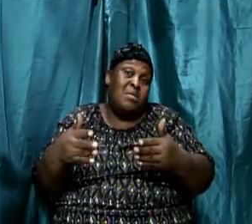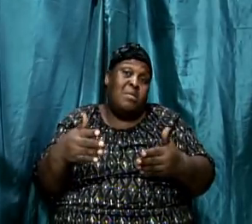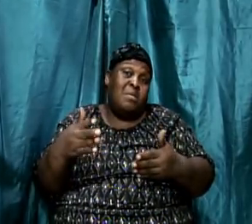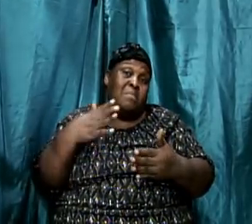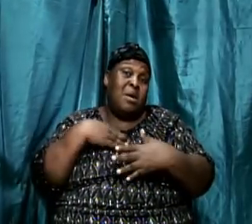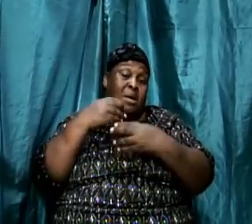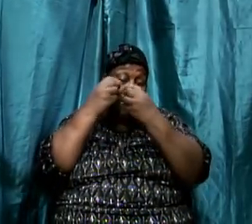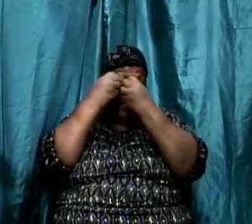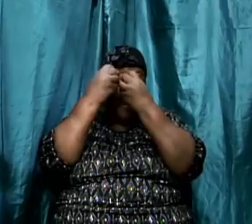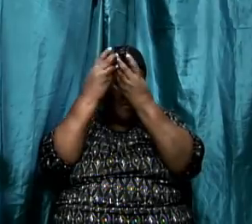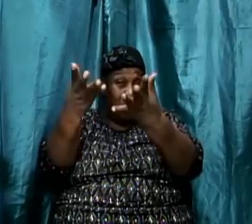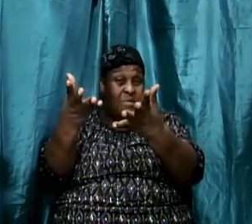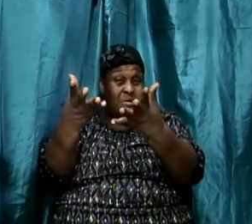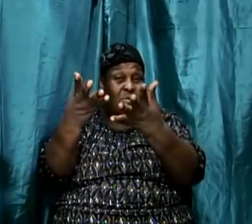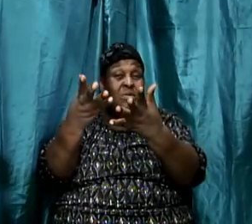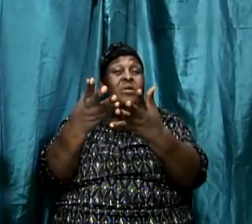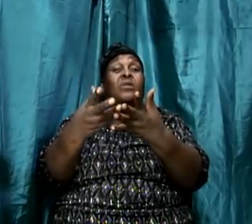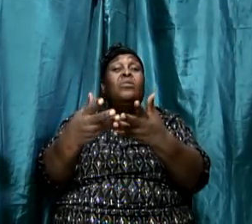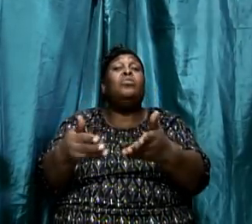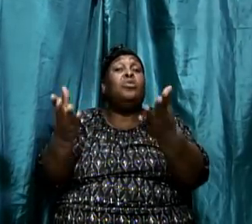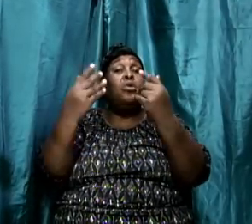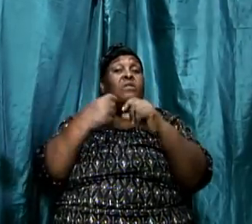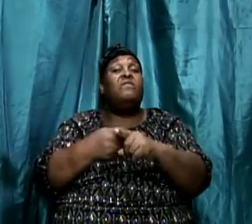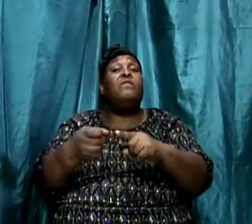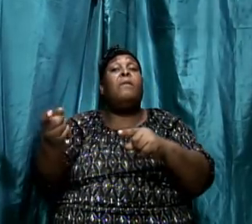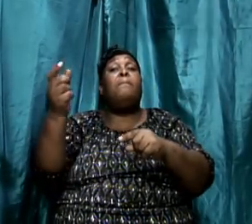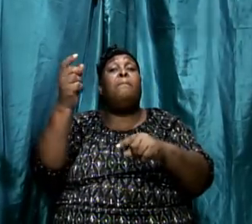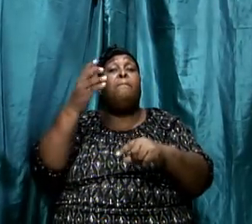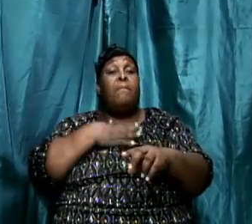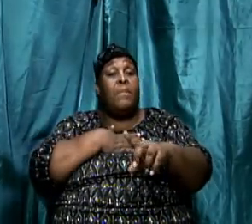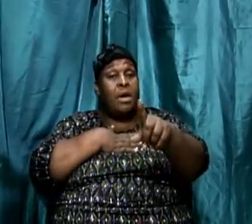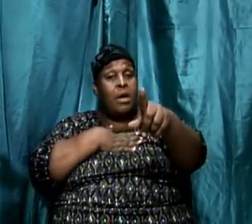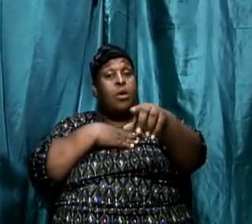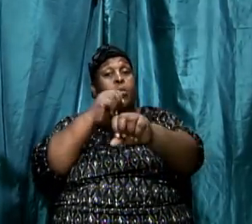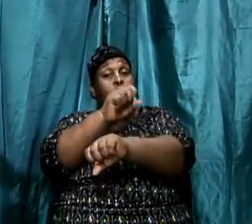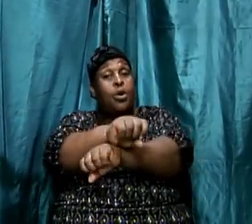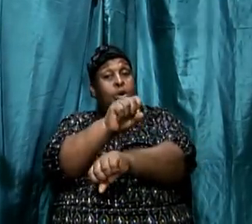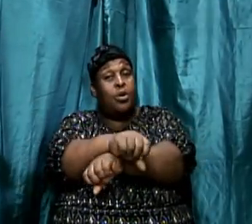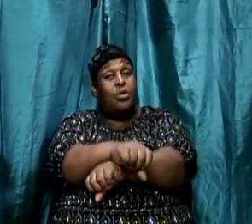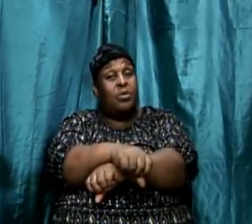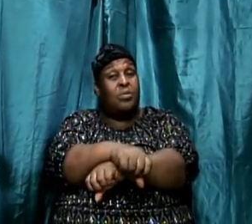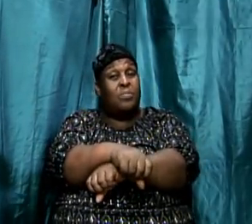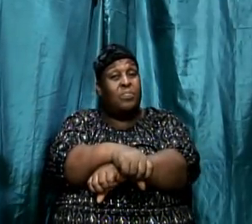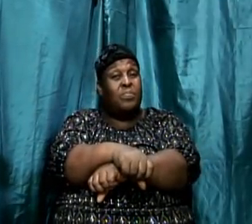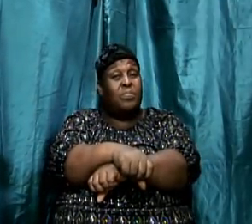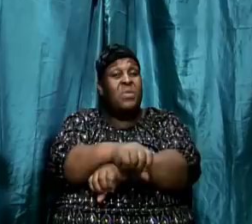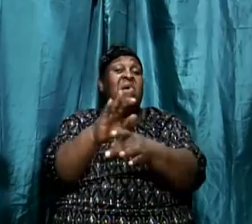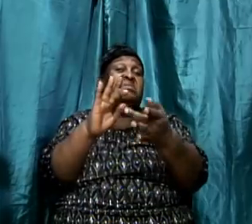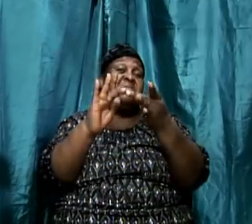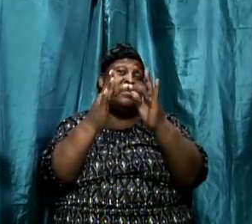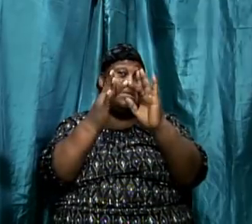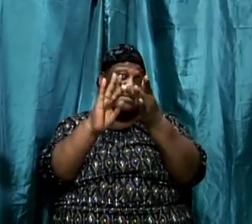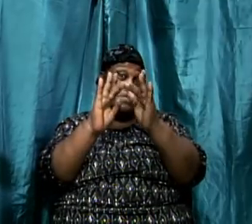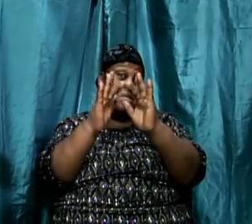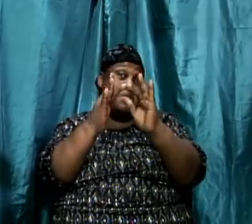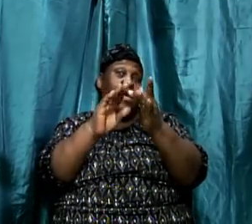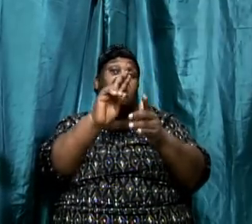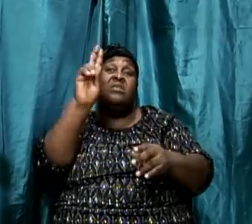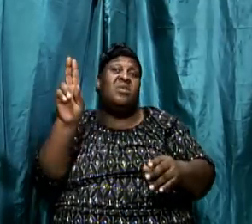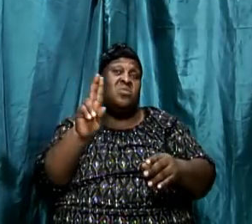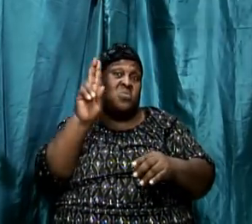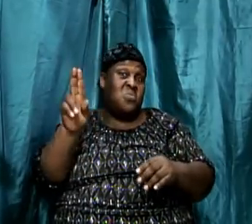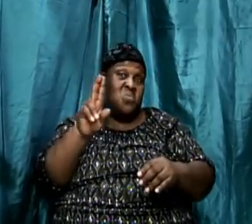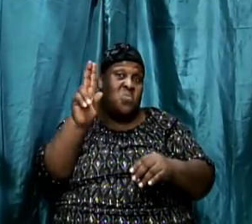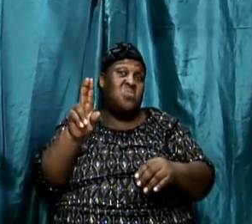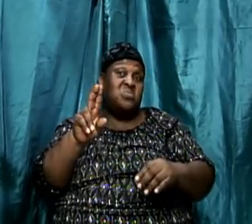would come from my occupation. I would talk more about logics and software development and I would use that logic to bring across what